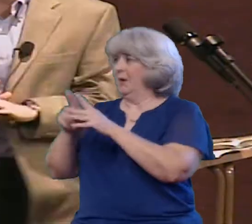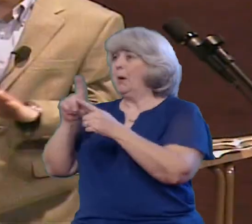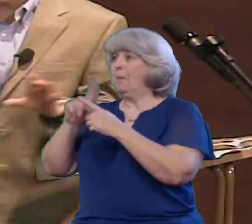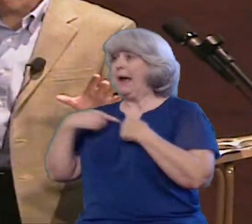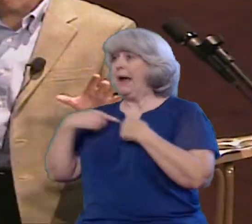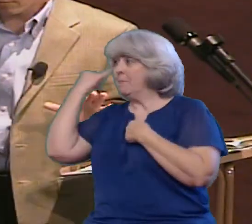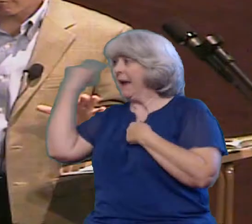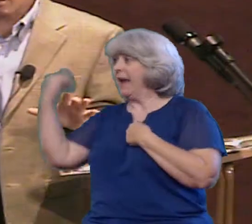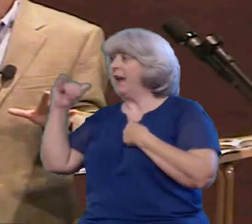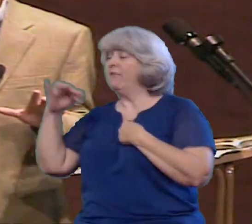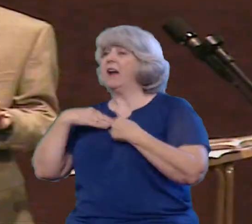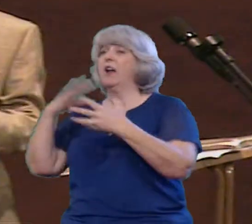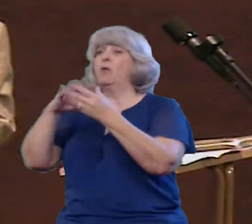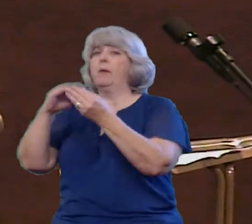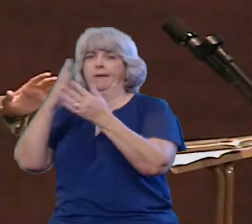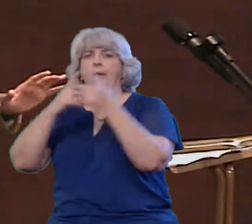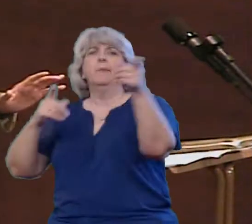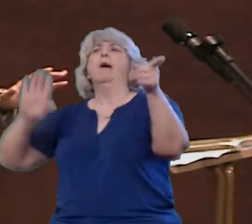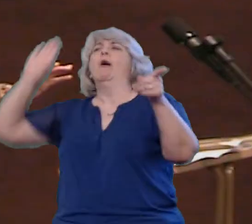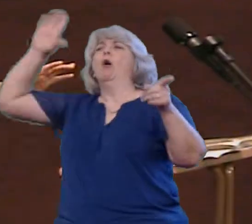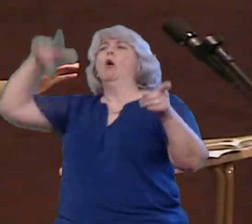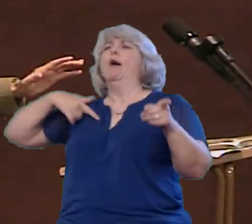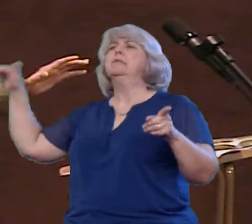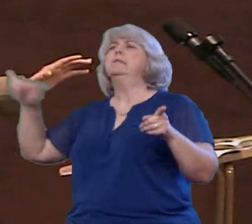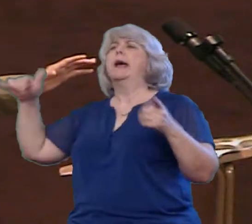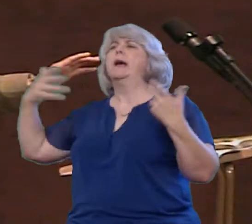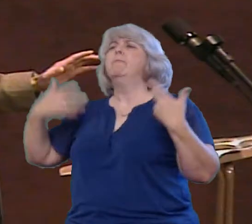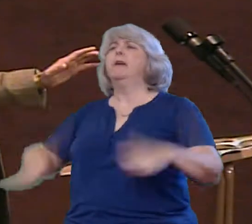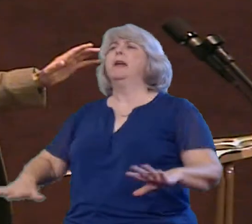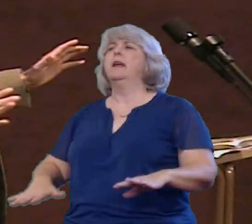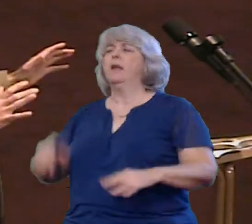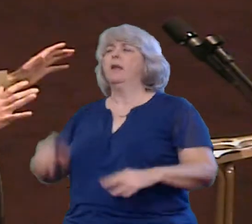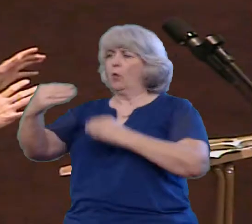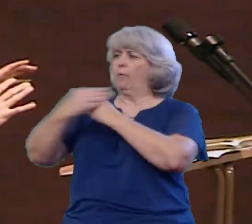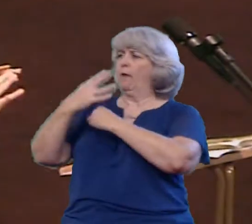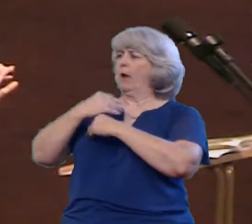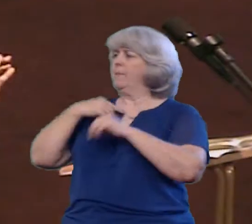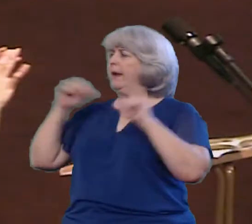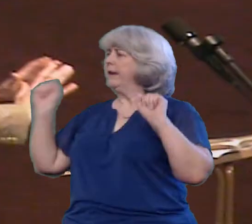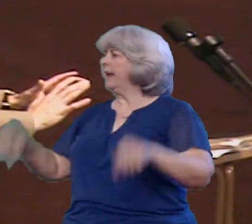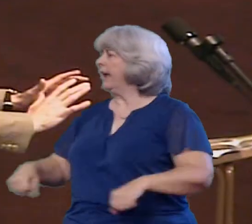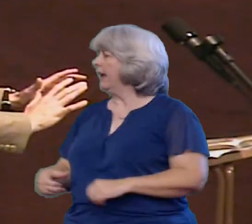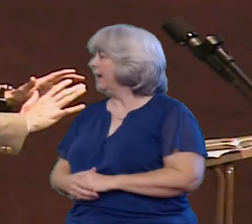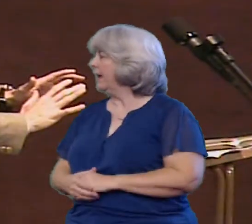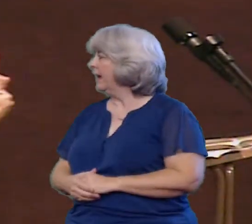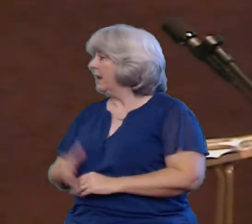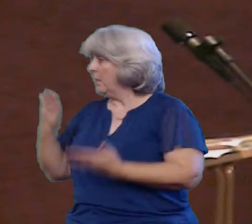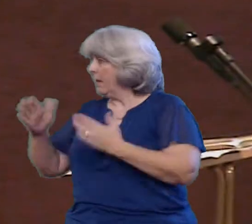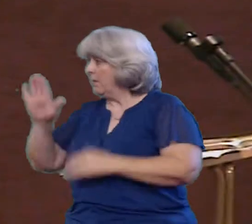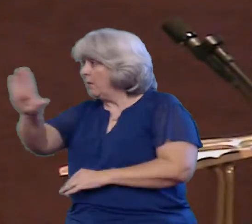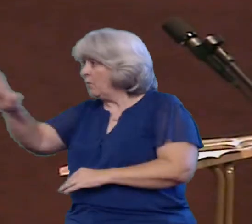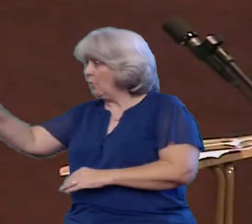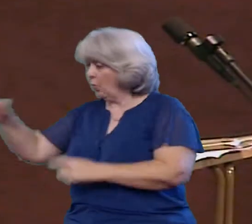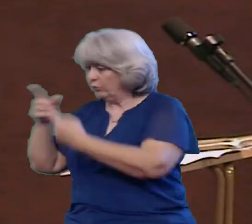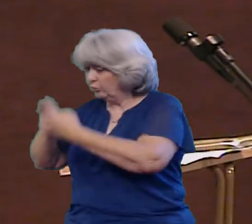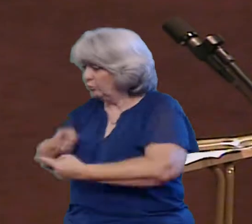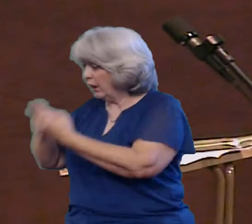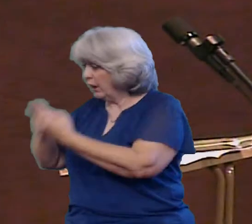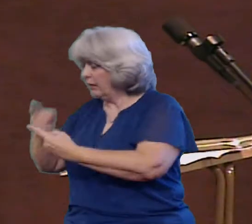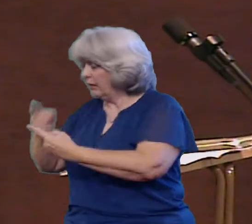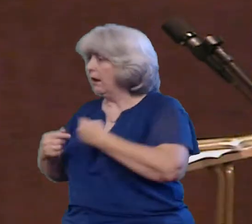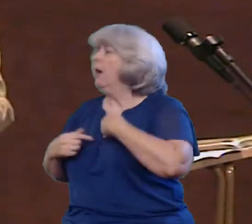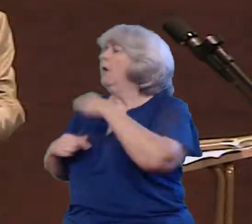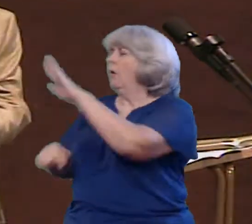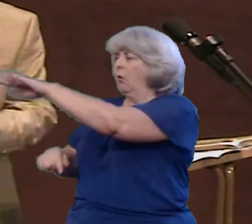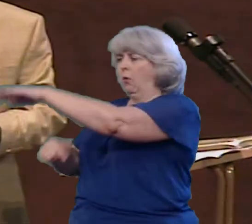can offer me the best advice that I could ever find And I promise at the same time Maybe you're dealing with something that I have And in return I